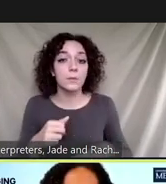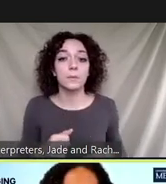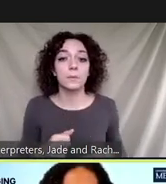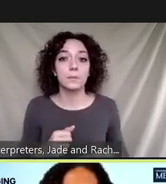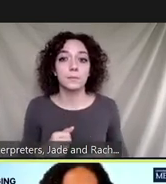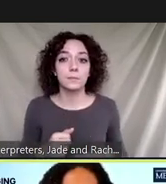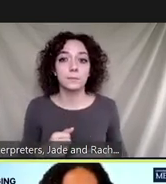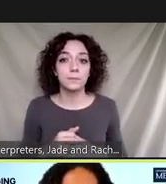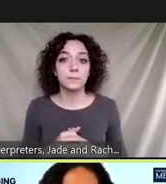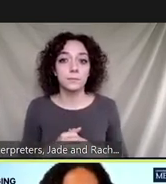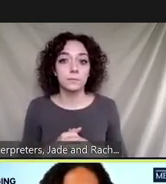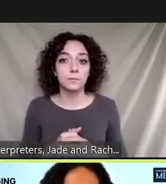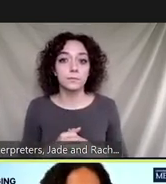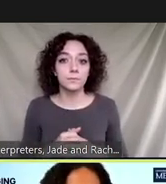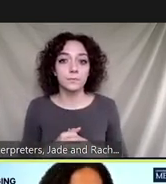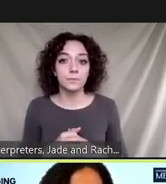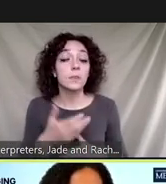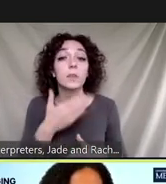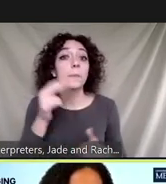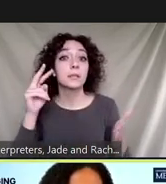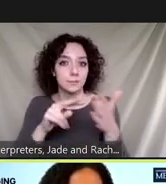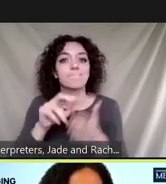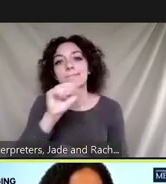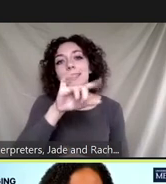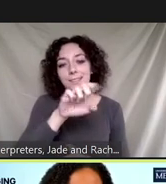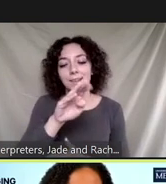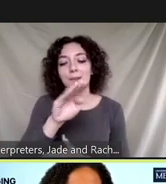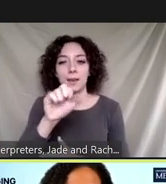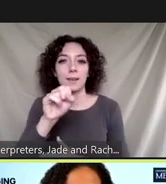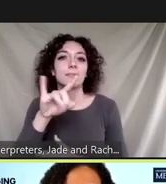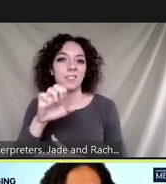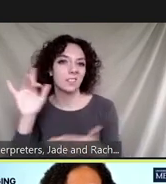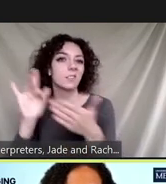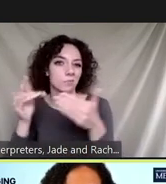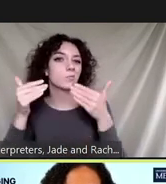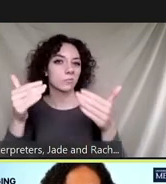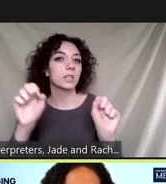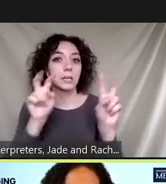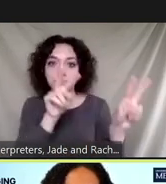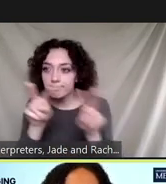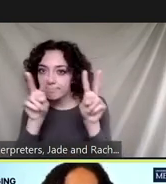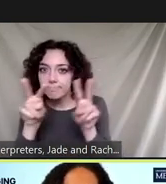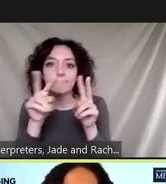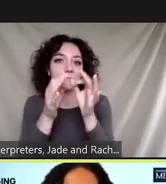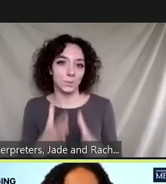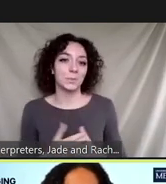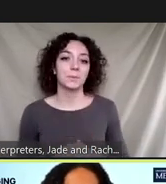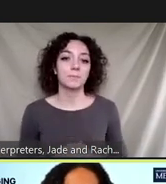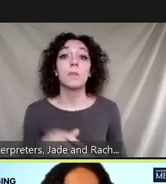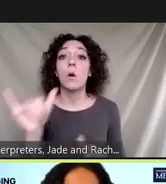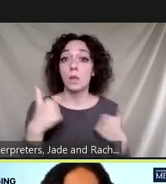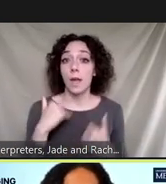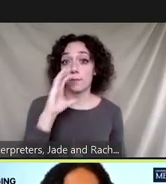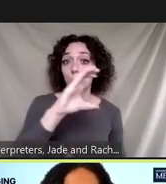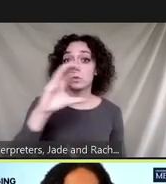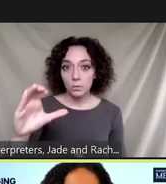and so that's best seen in side-by-side mode we also have closed captioning which you can adjust